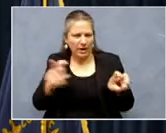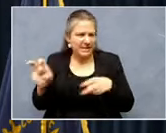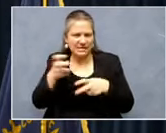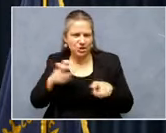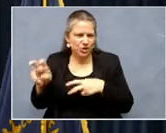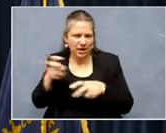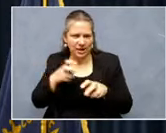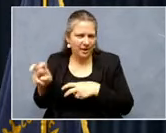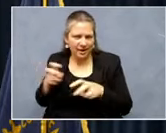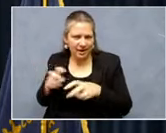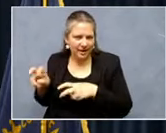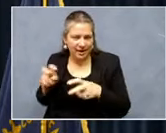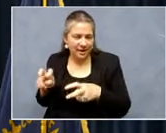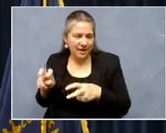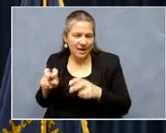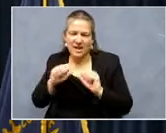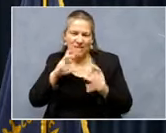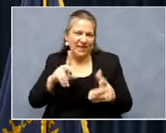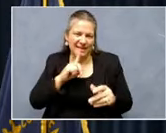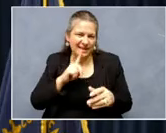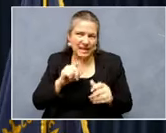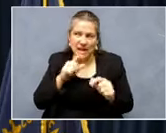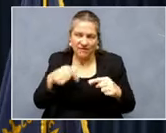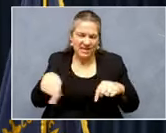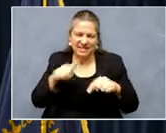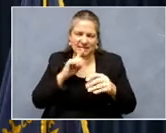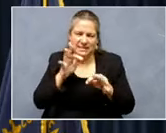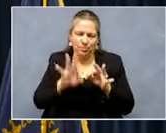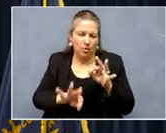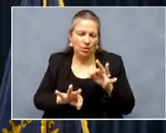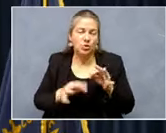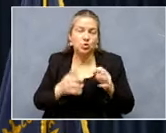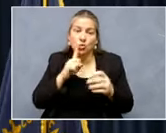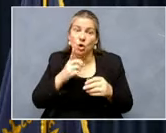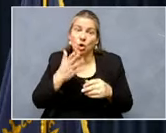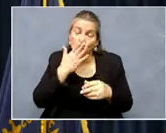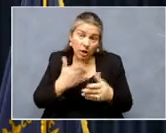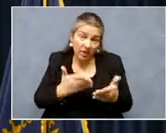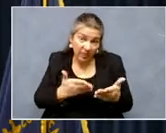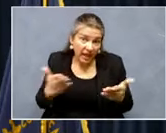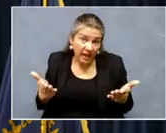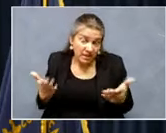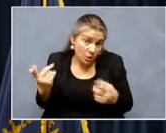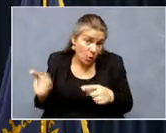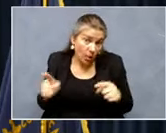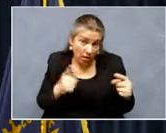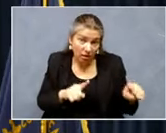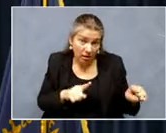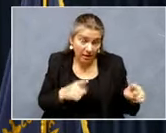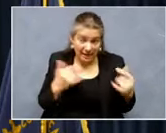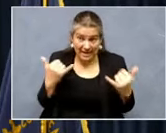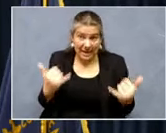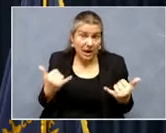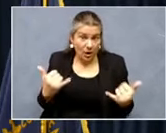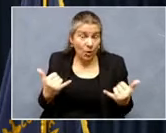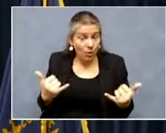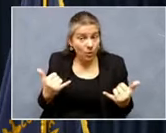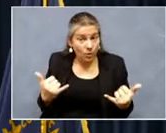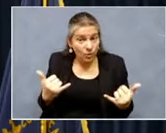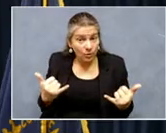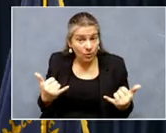none of it is, is simple. Um, but there's some really good things, uh, going on right now. And, and,